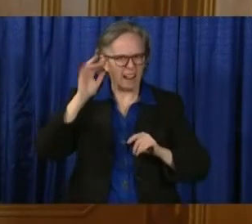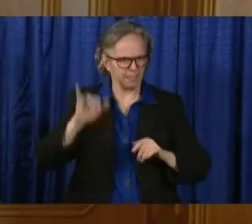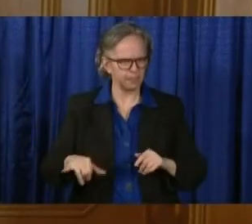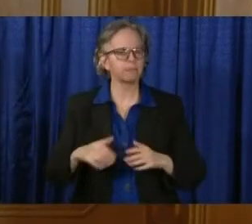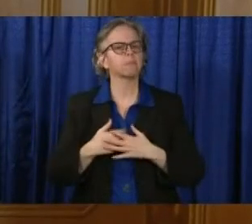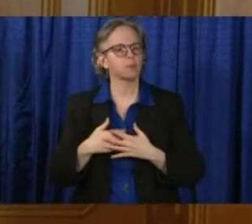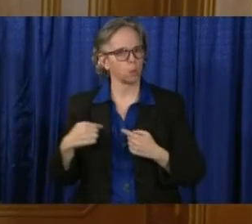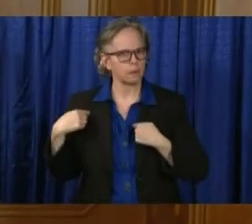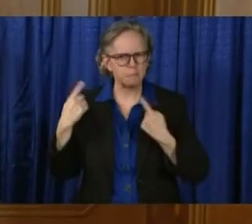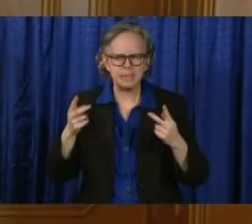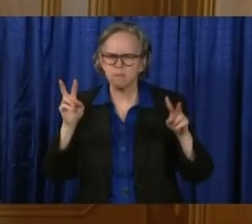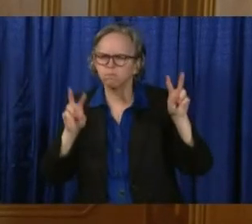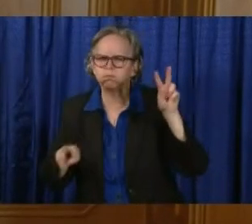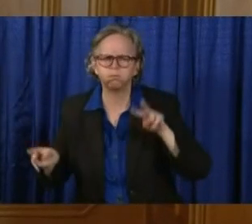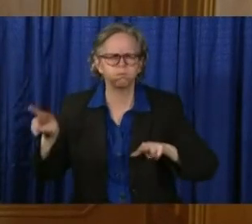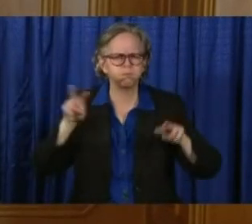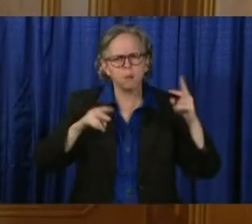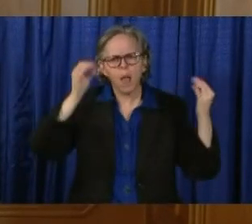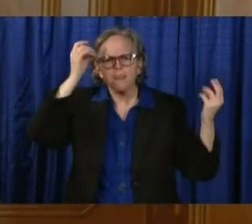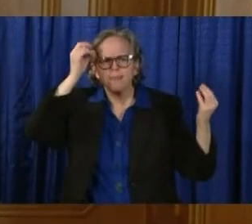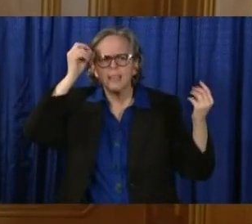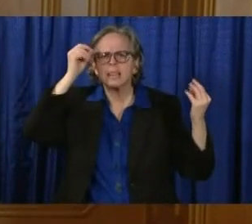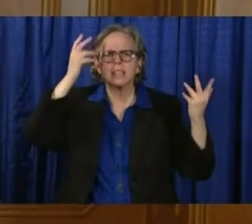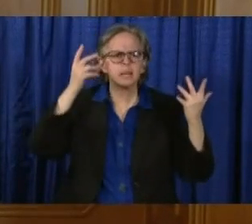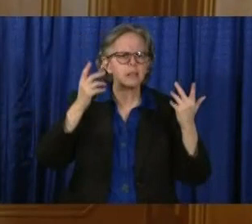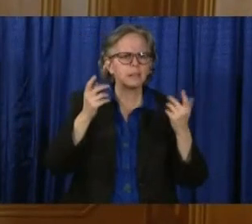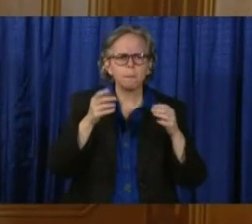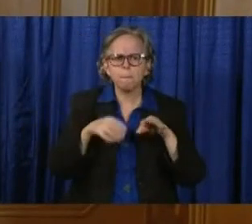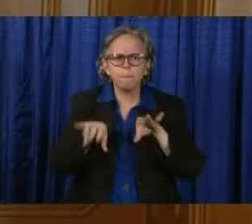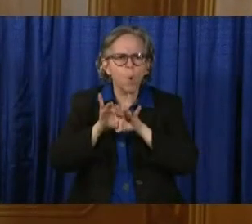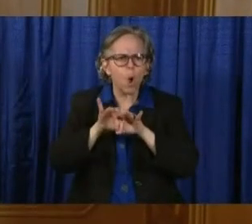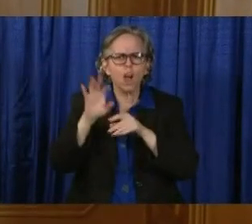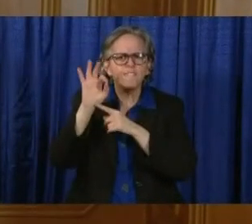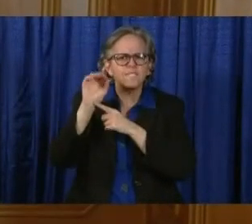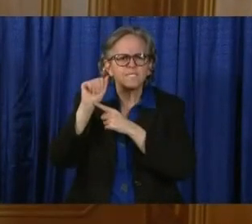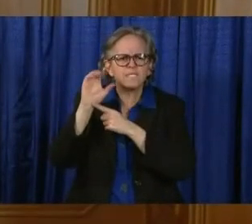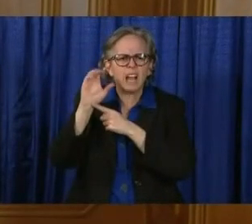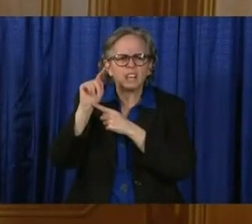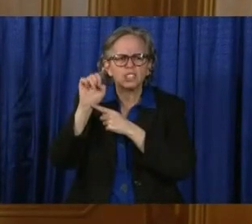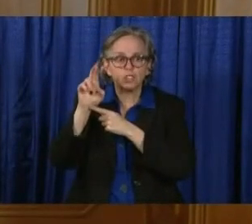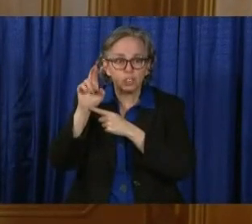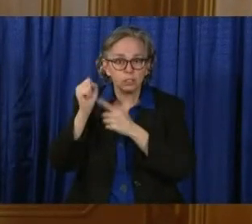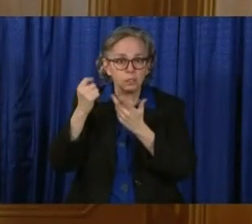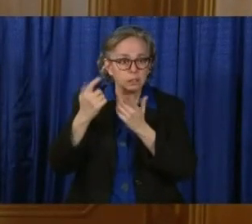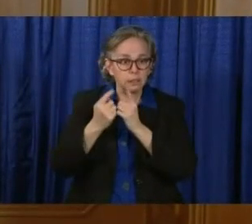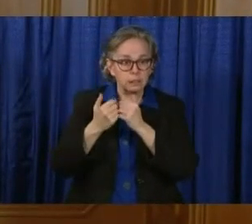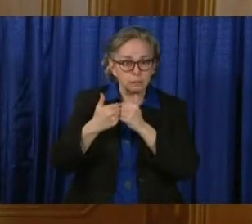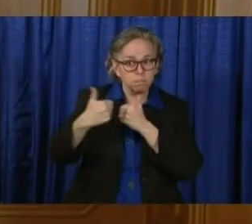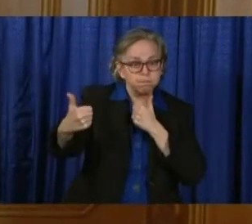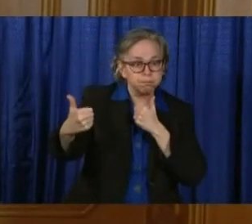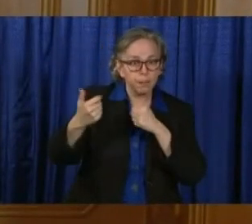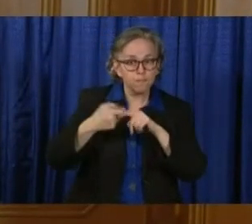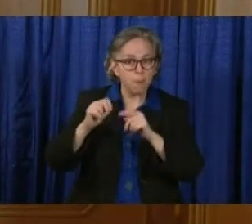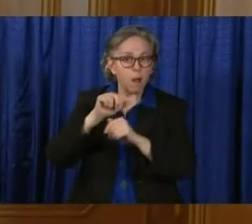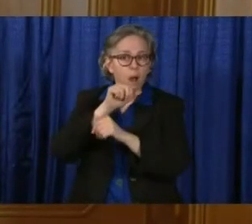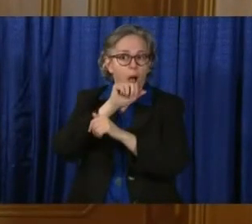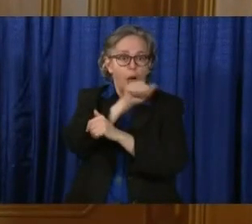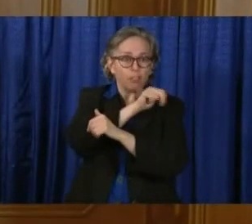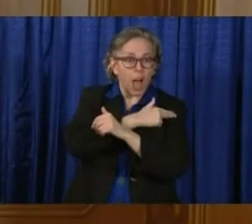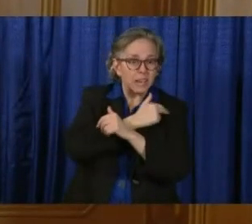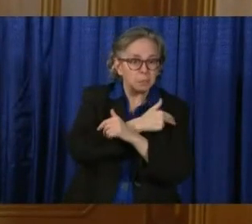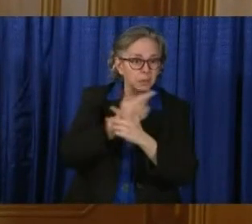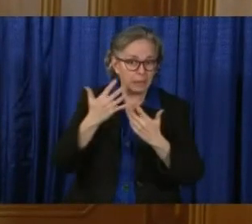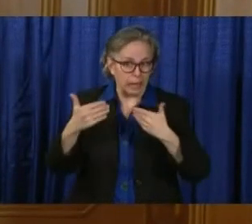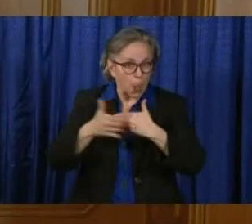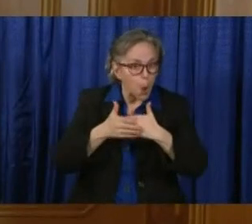such as distance to an existing hospital, conditions safe for patients and health care professionals, and space to meet the